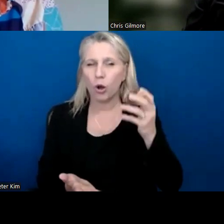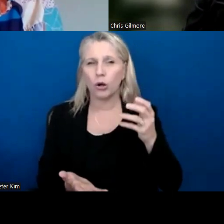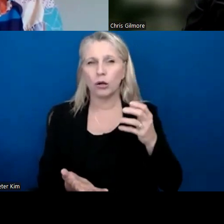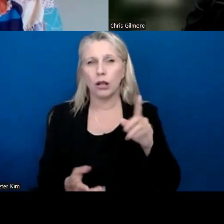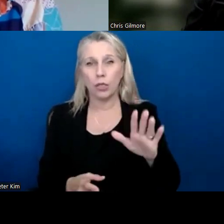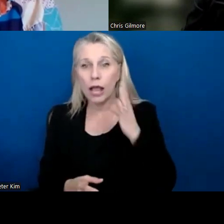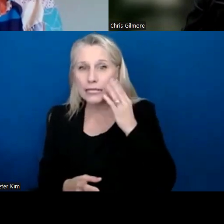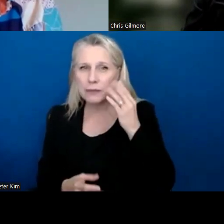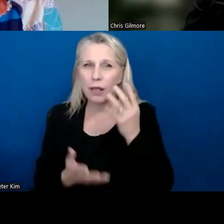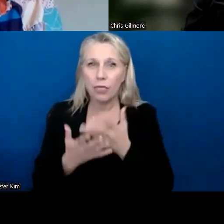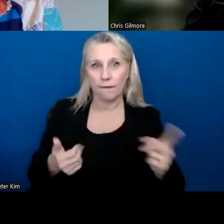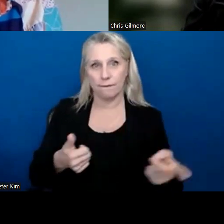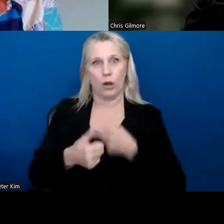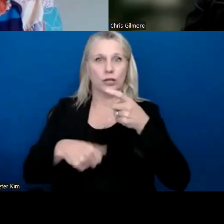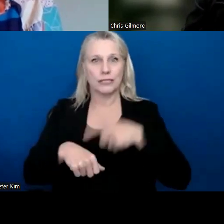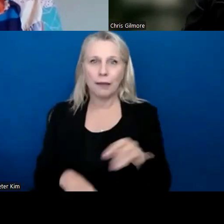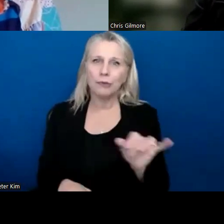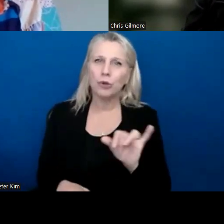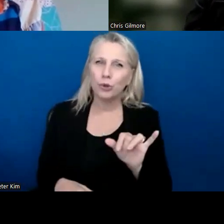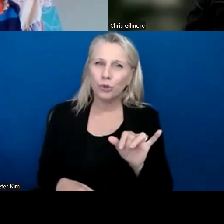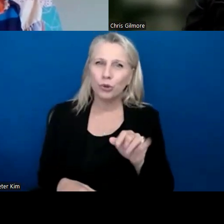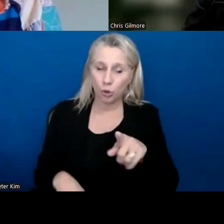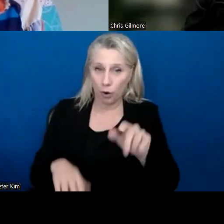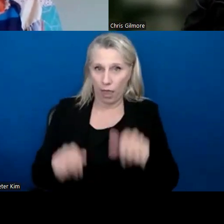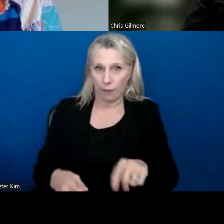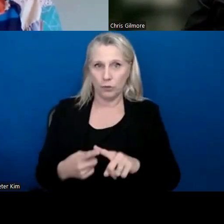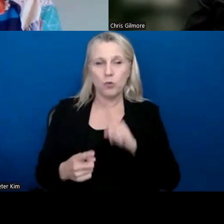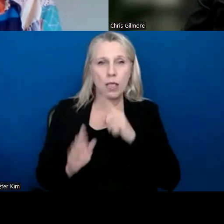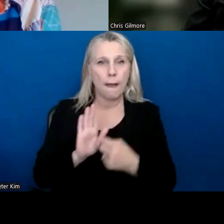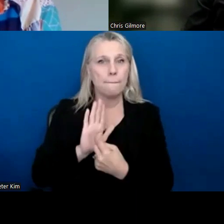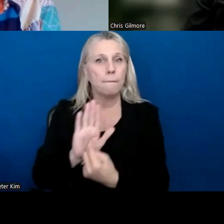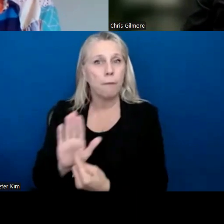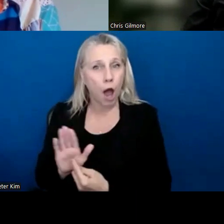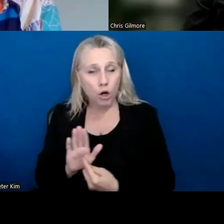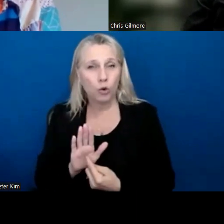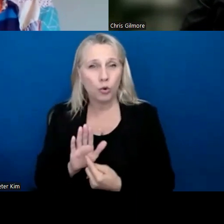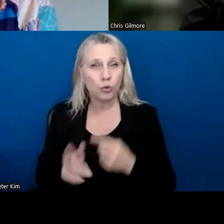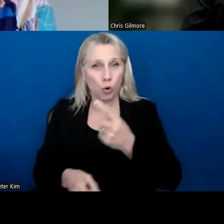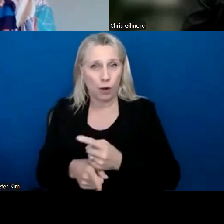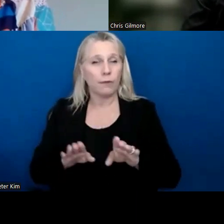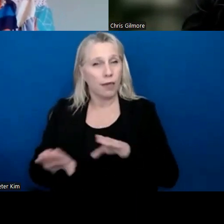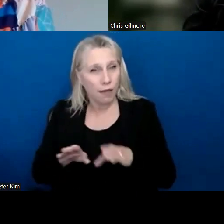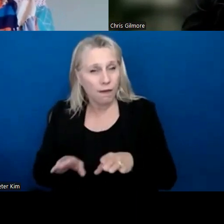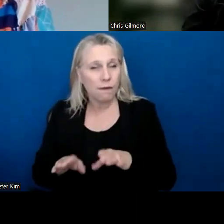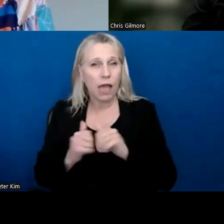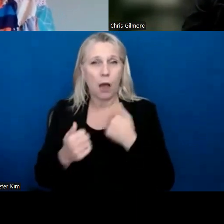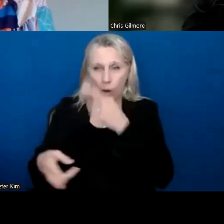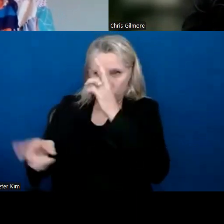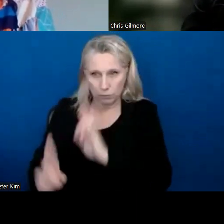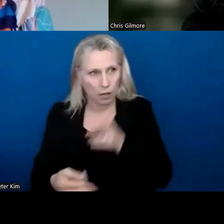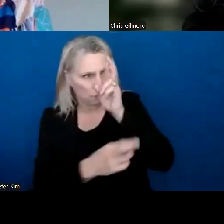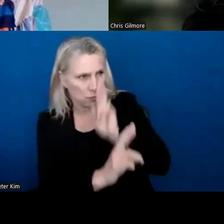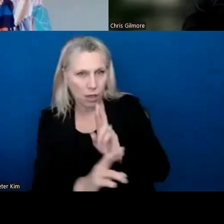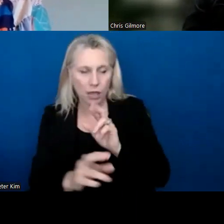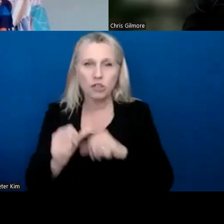experiencing things for the first time too. And so when you're able to really model those behaviors and how we respect other people, how we talk to